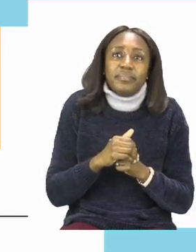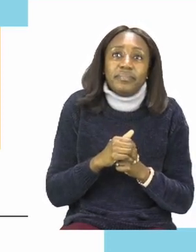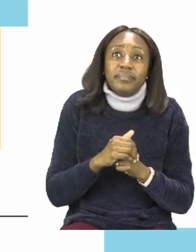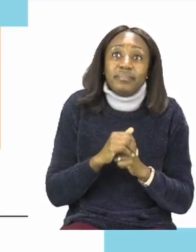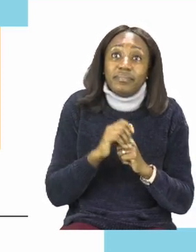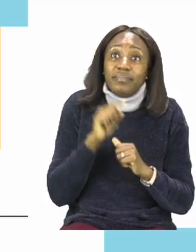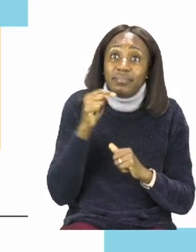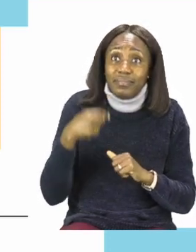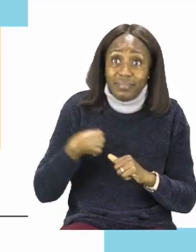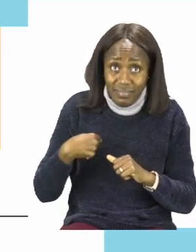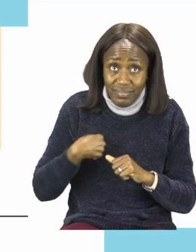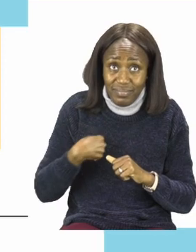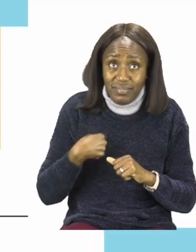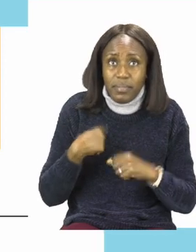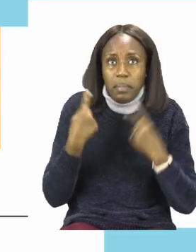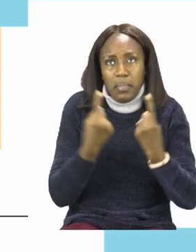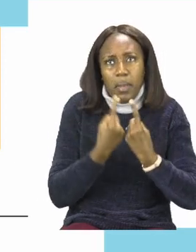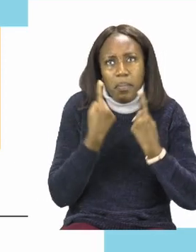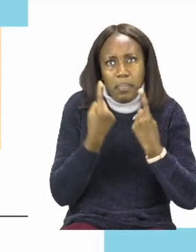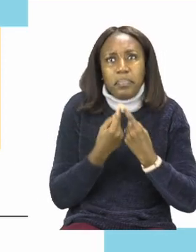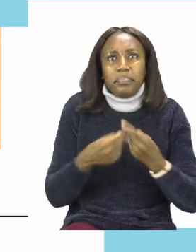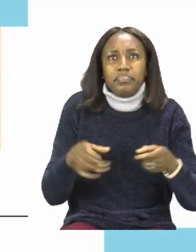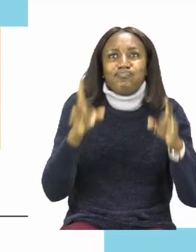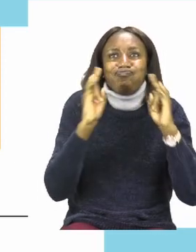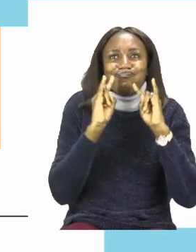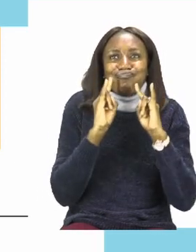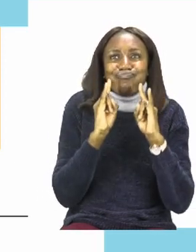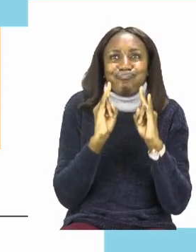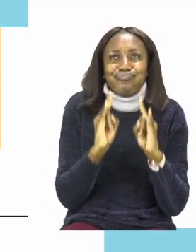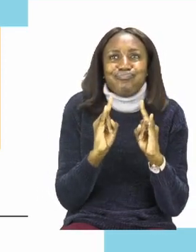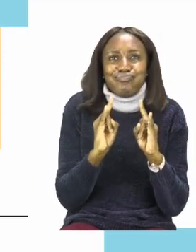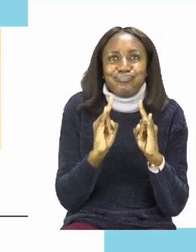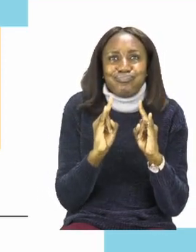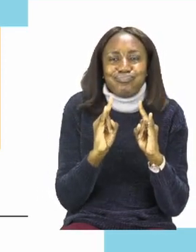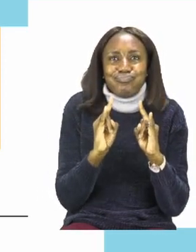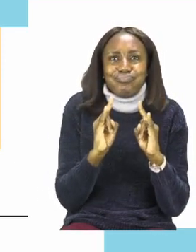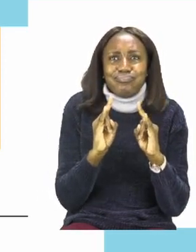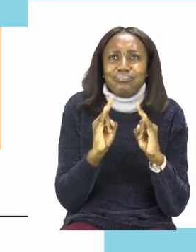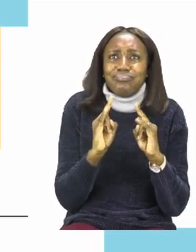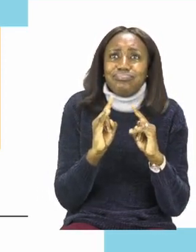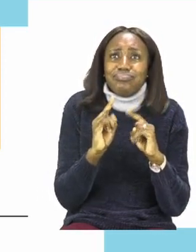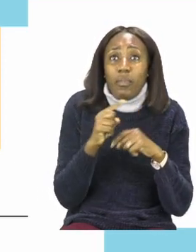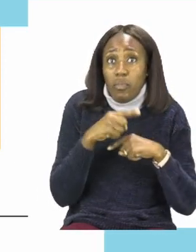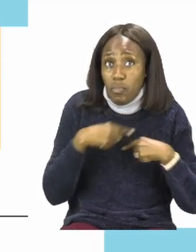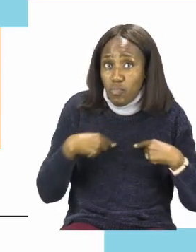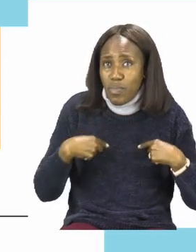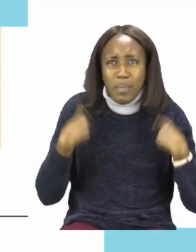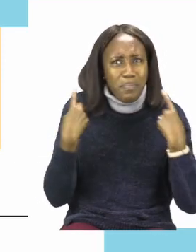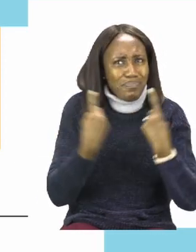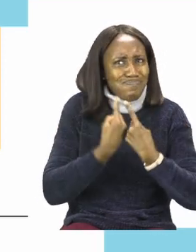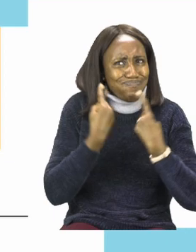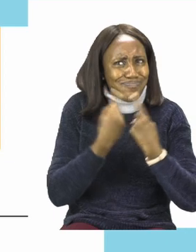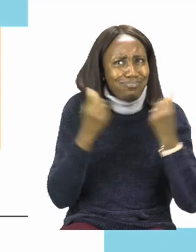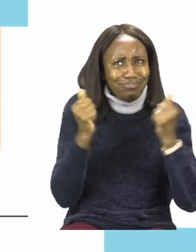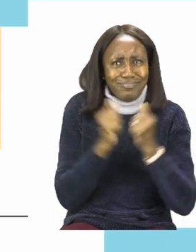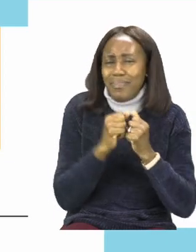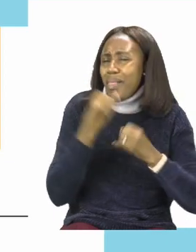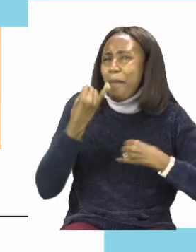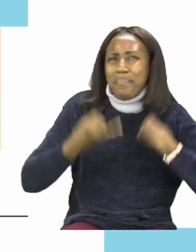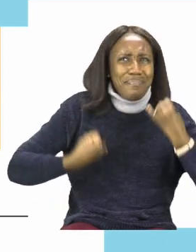Ben plays soccer. We have so much fun